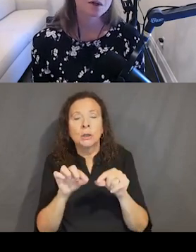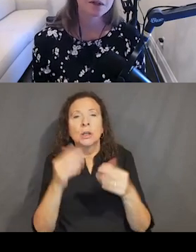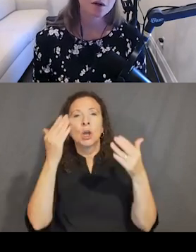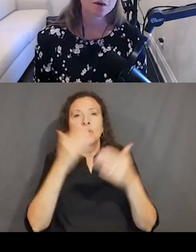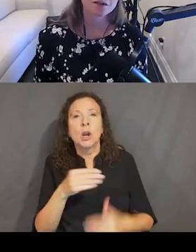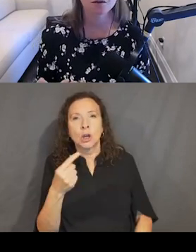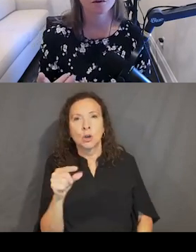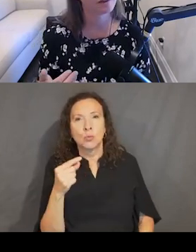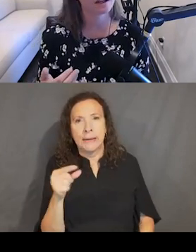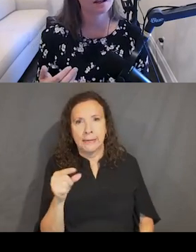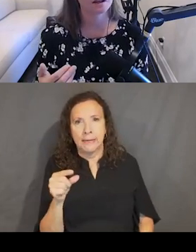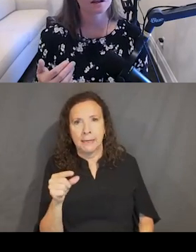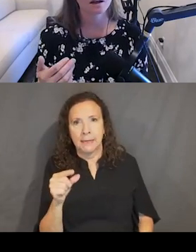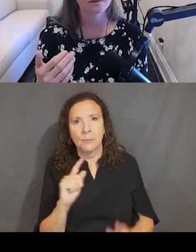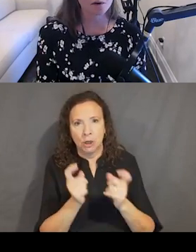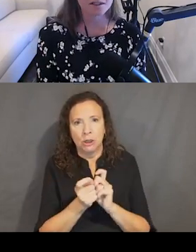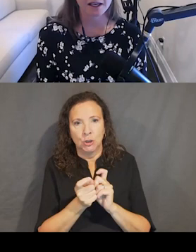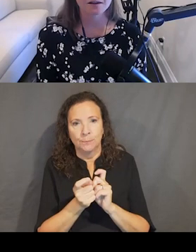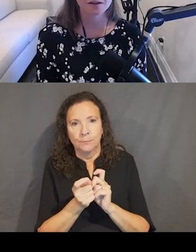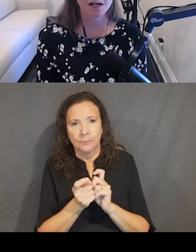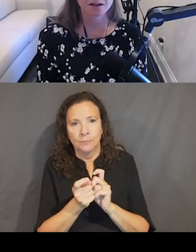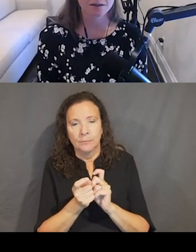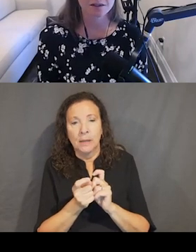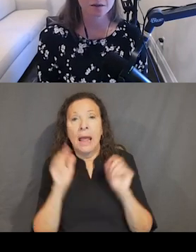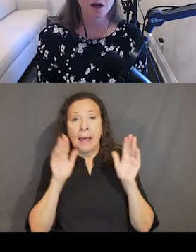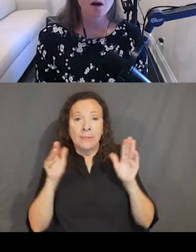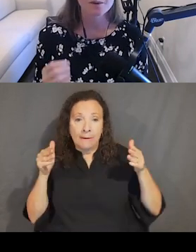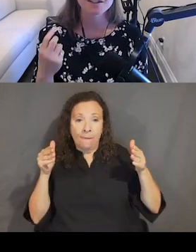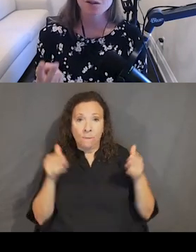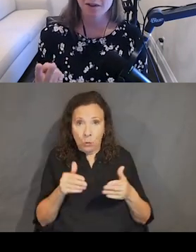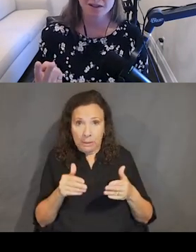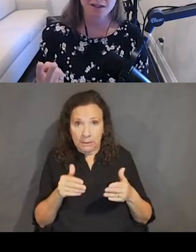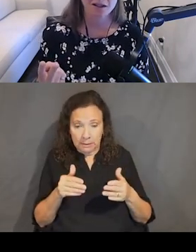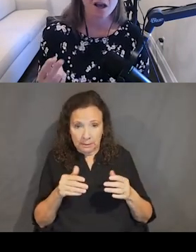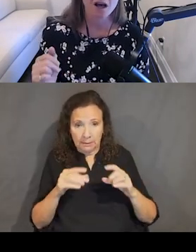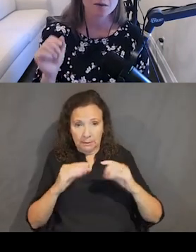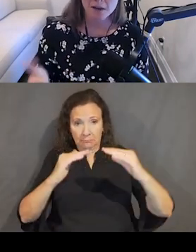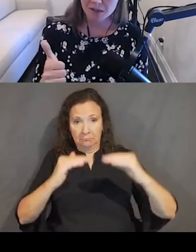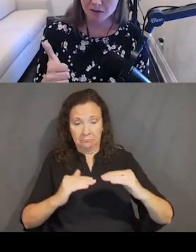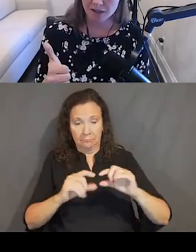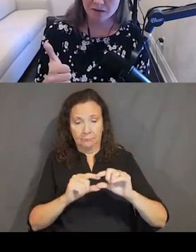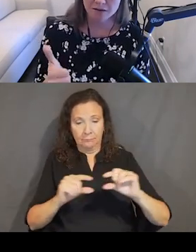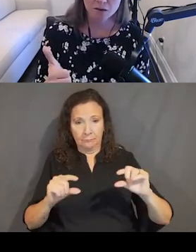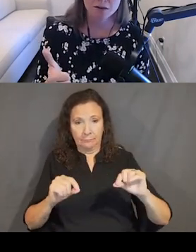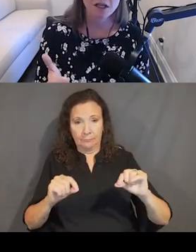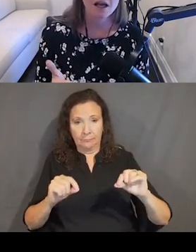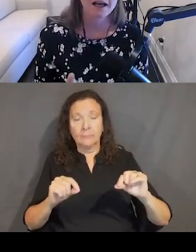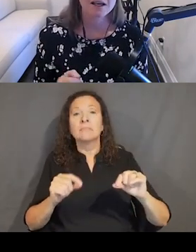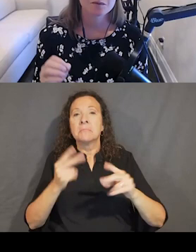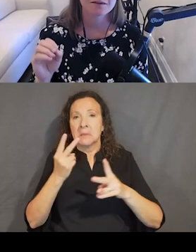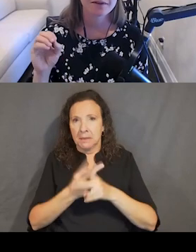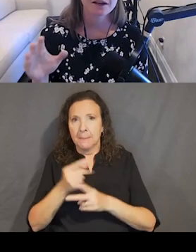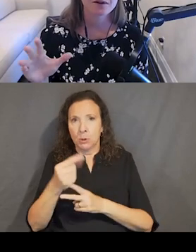So when we go to the focus state for child number two, we've done two things here. We've kept the green. Cool. Cool.